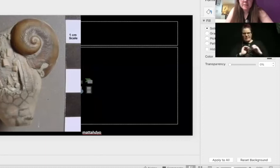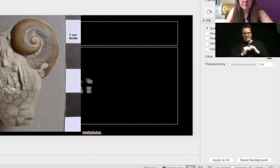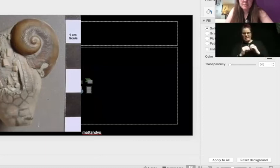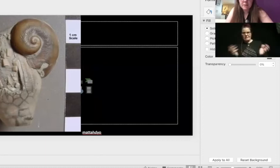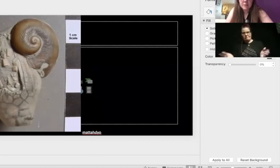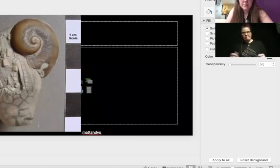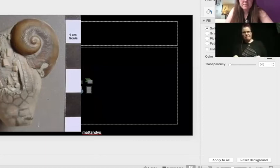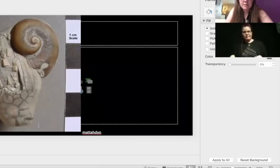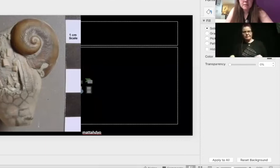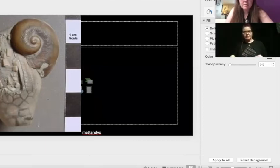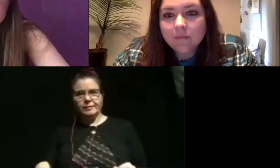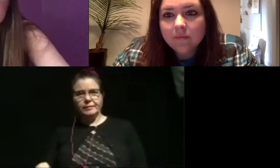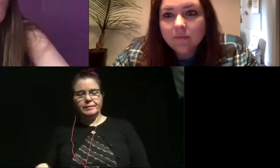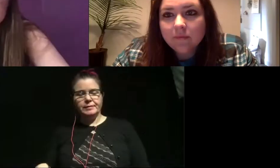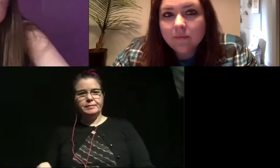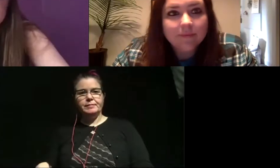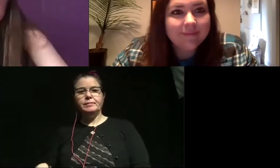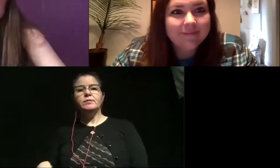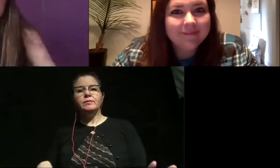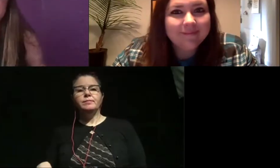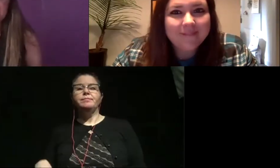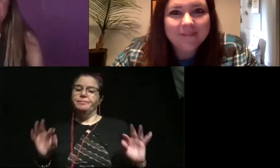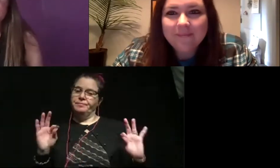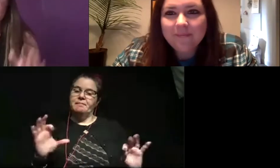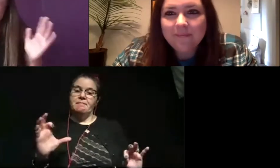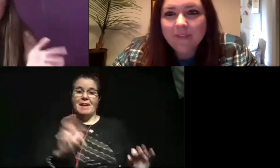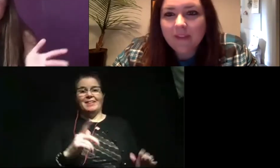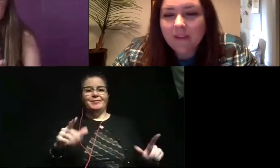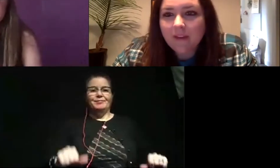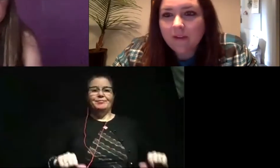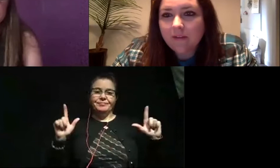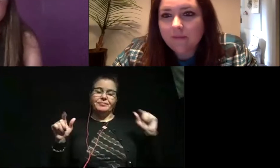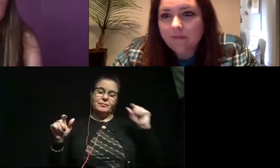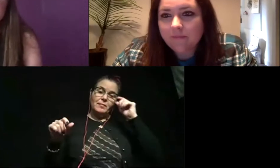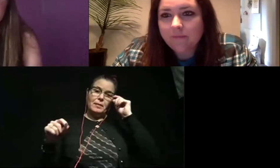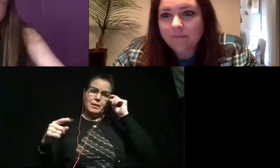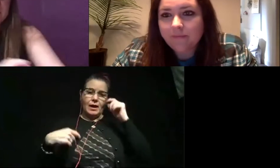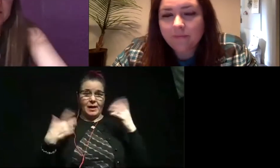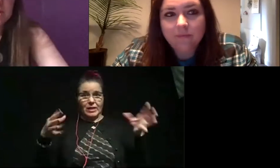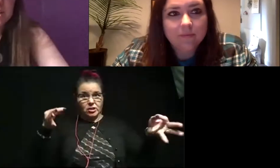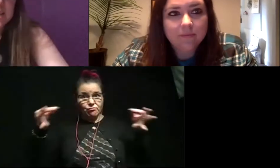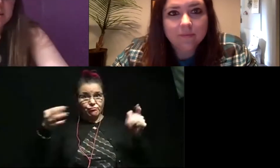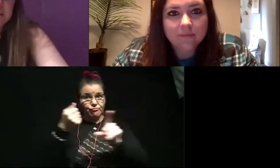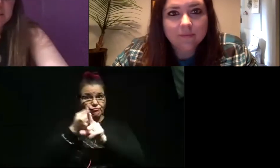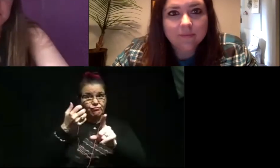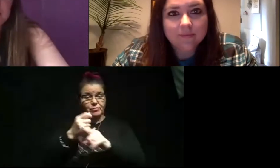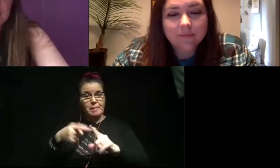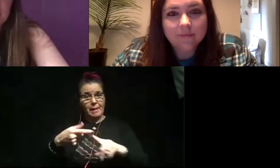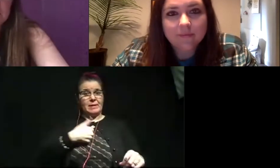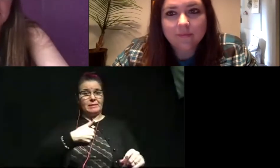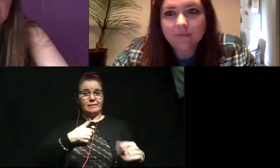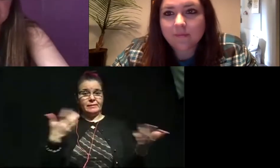There we go. Okay. Stop. There we go. Okay. I'm back. All right. So I think I have told you everything I want to tell you